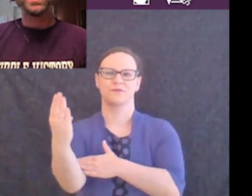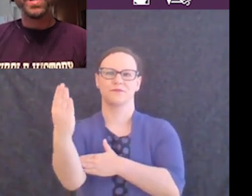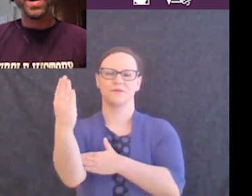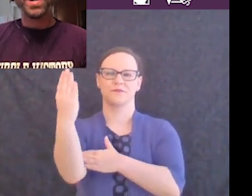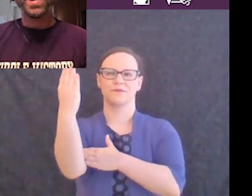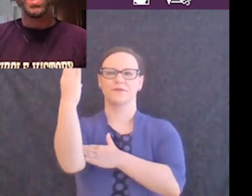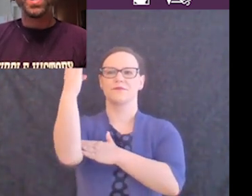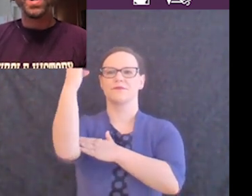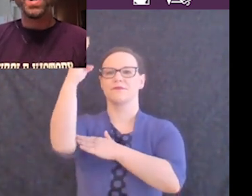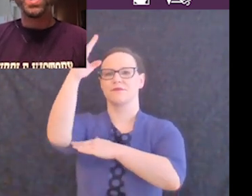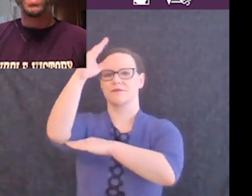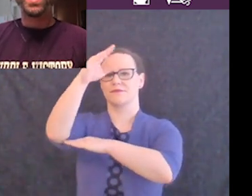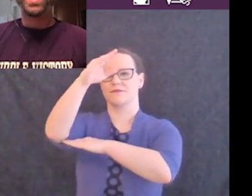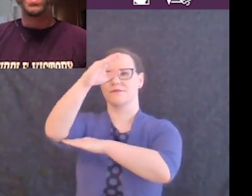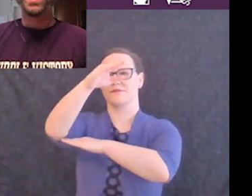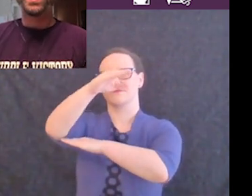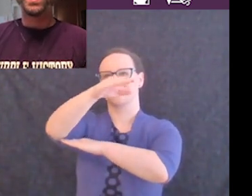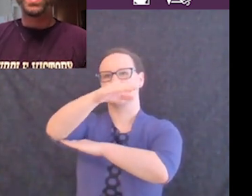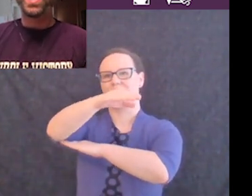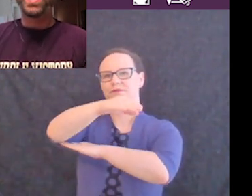the night.